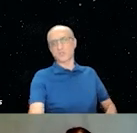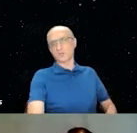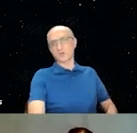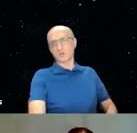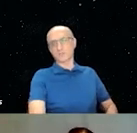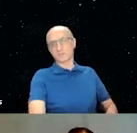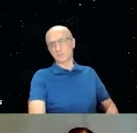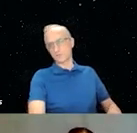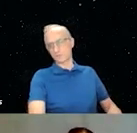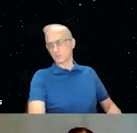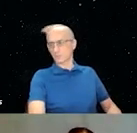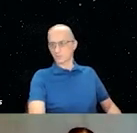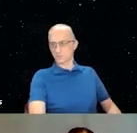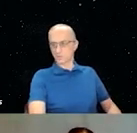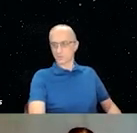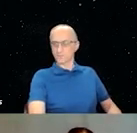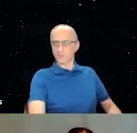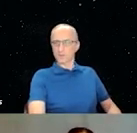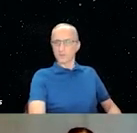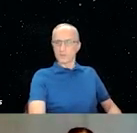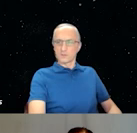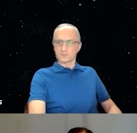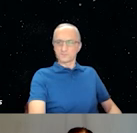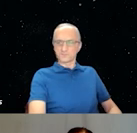energy, uh, civil materials, and so on.